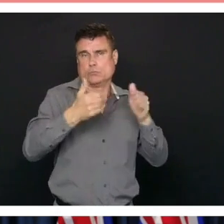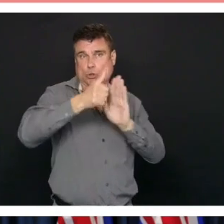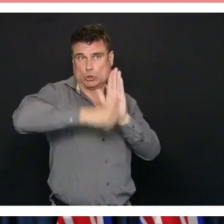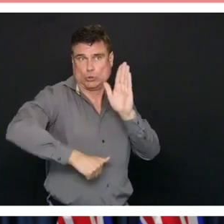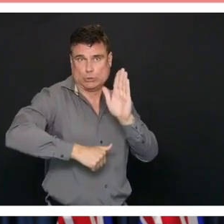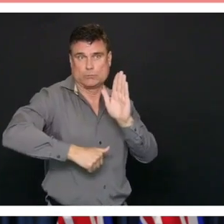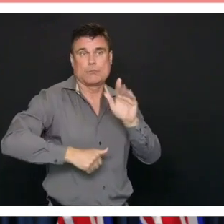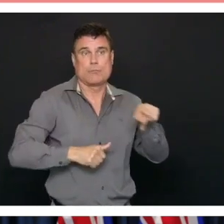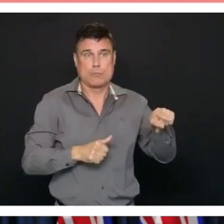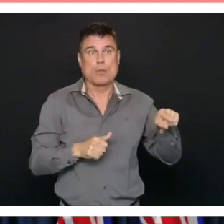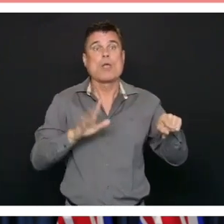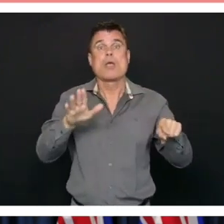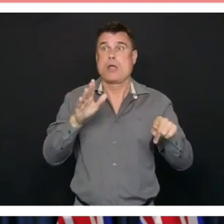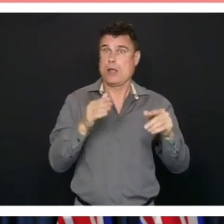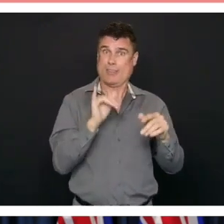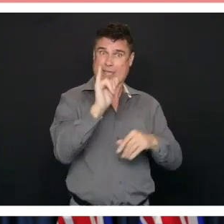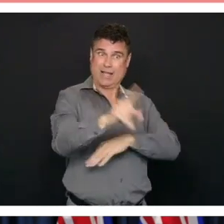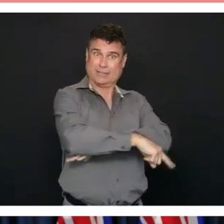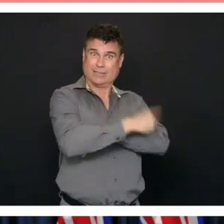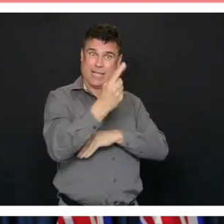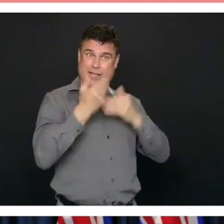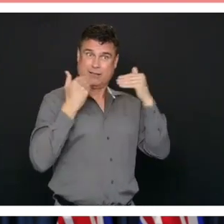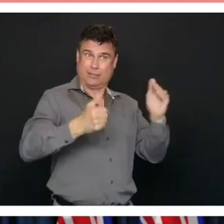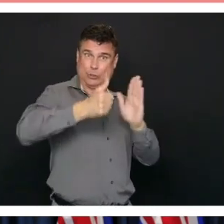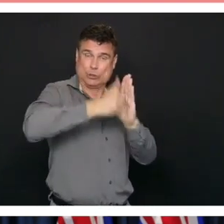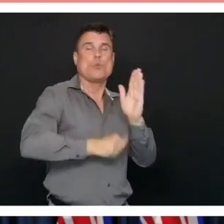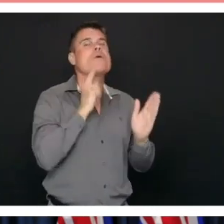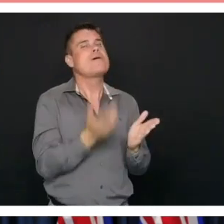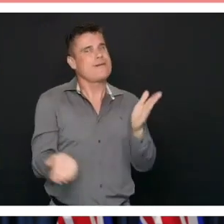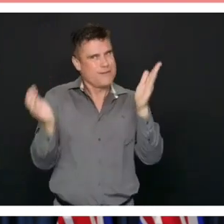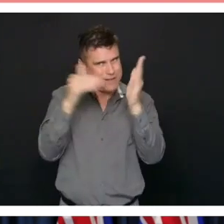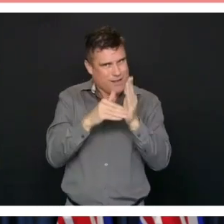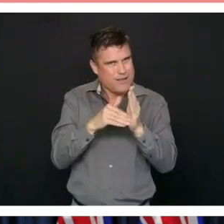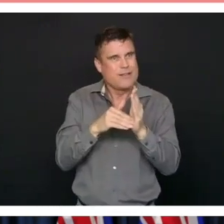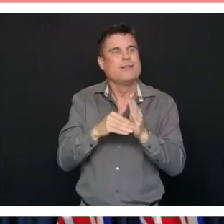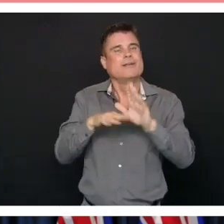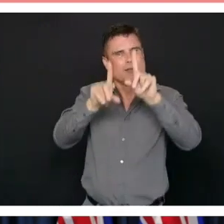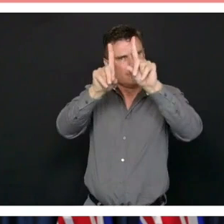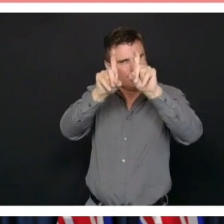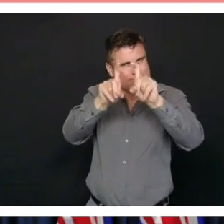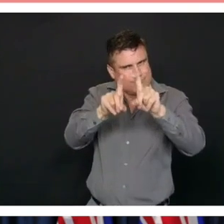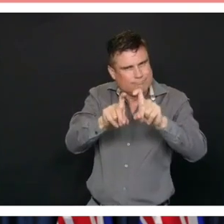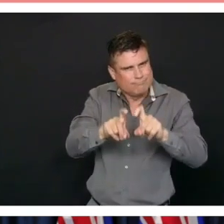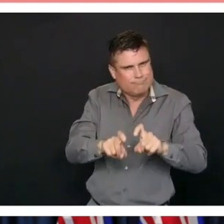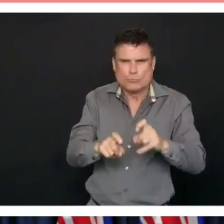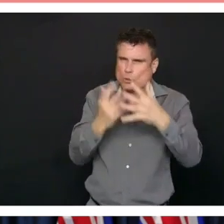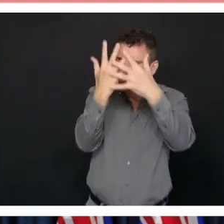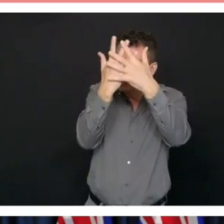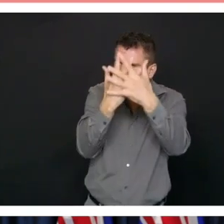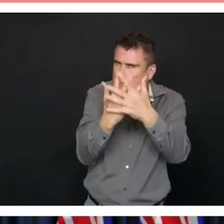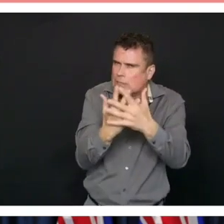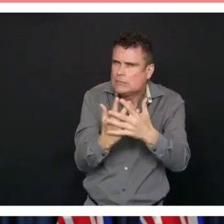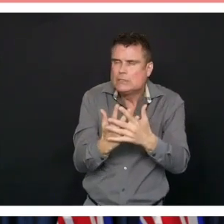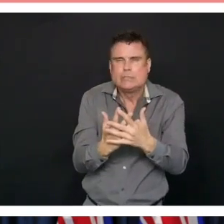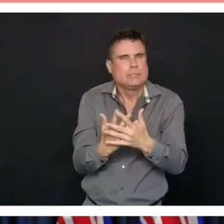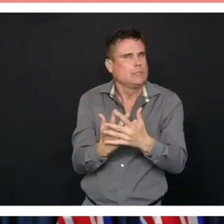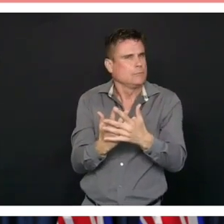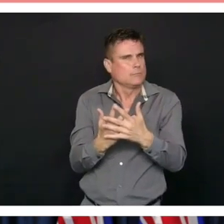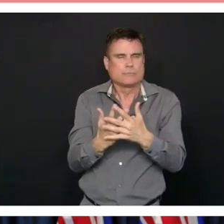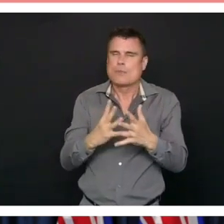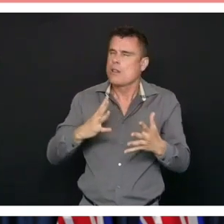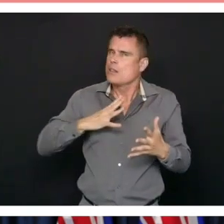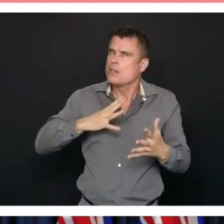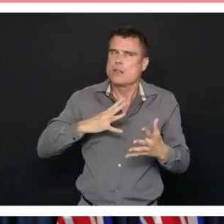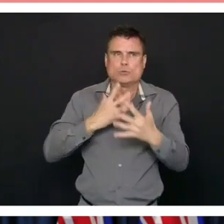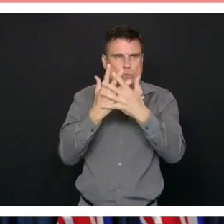confident that we don't have people who are at risk or have risk factors for COVID-19. Obviously, if there's urgent surgery that's